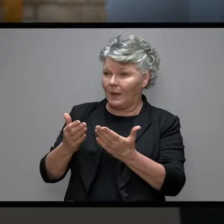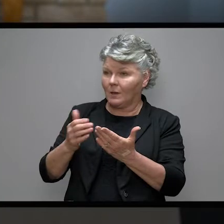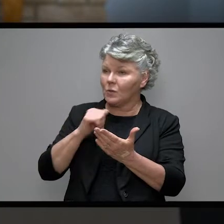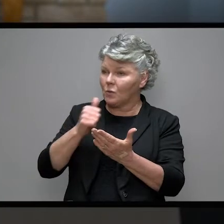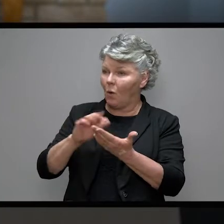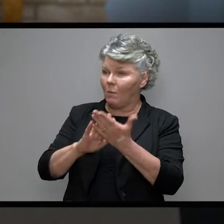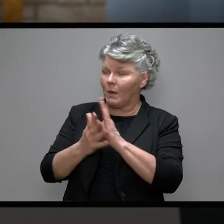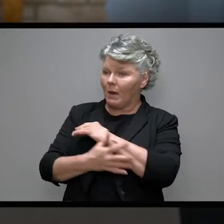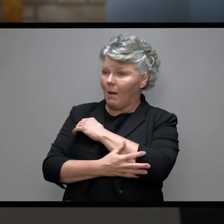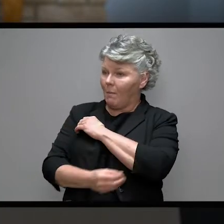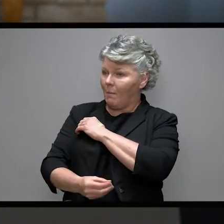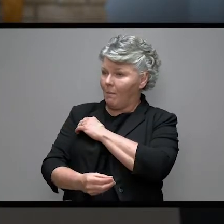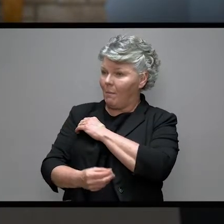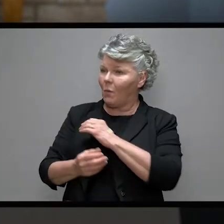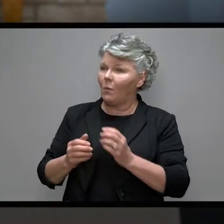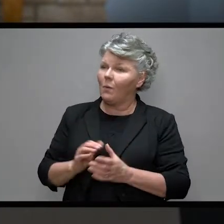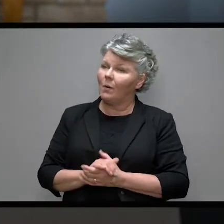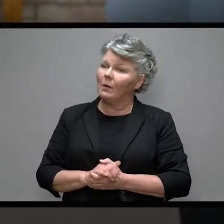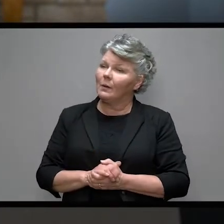poverty.